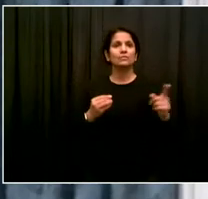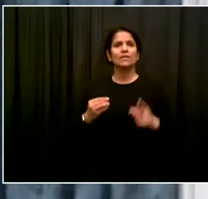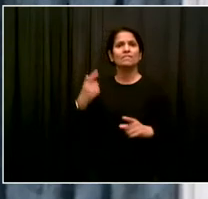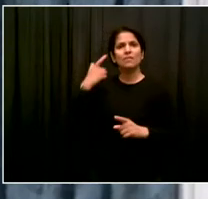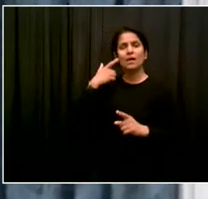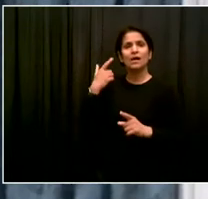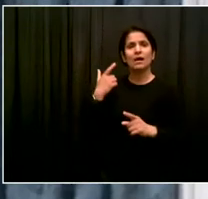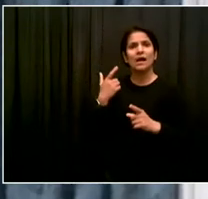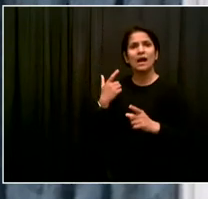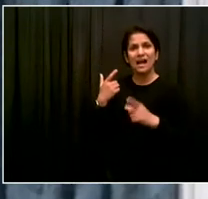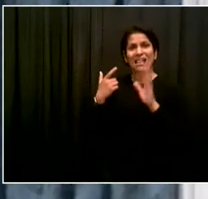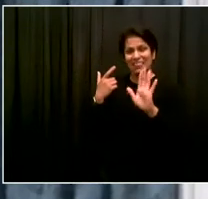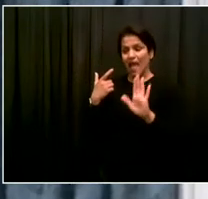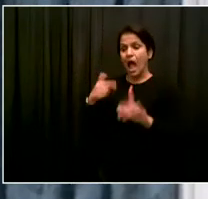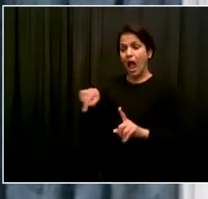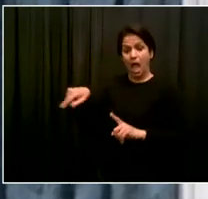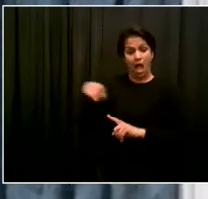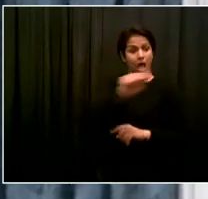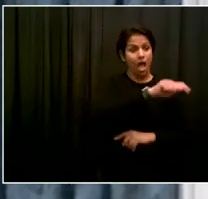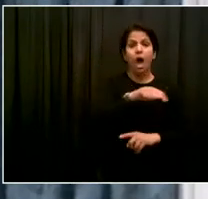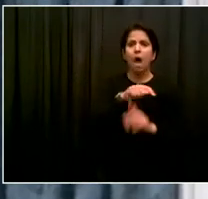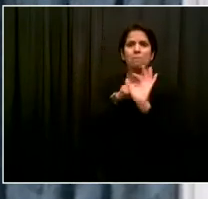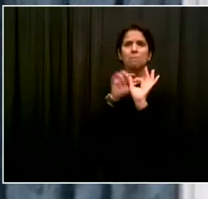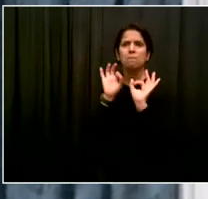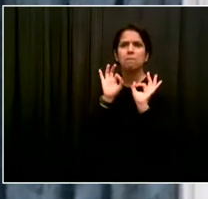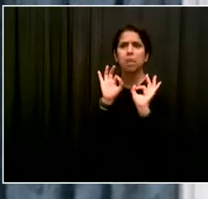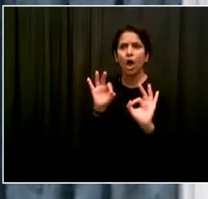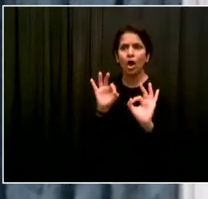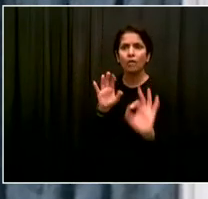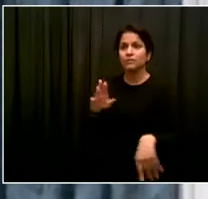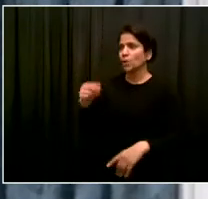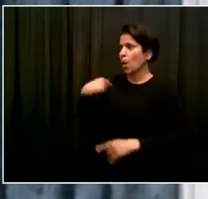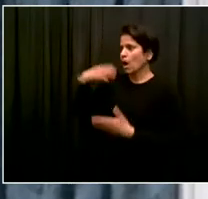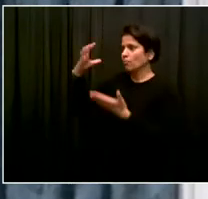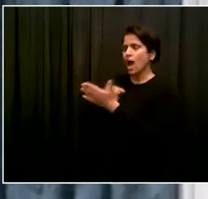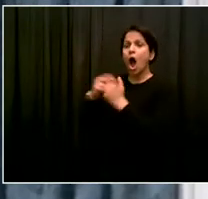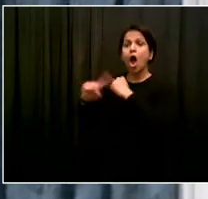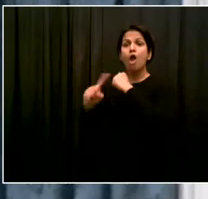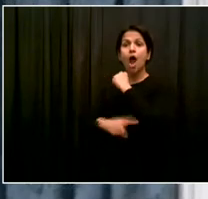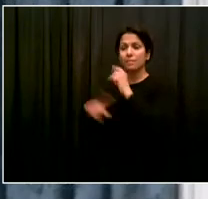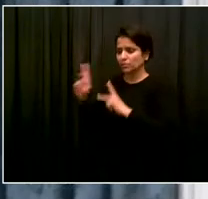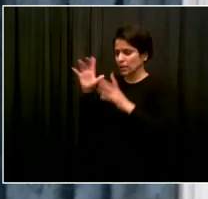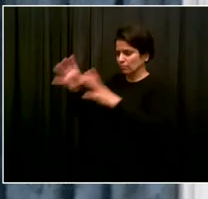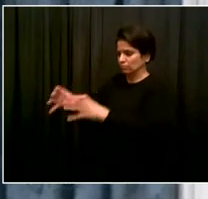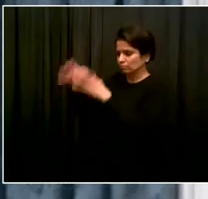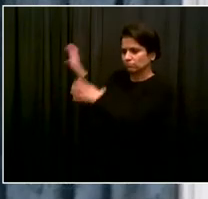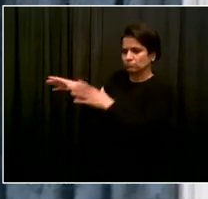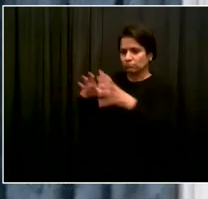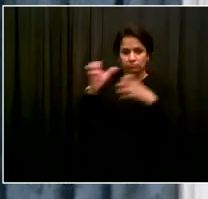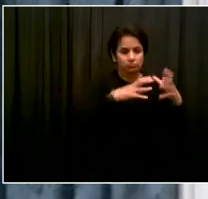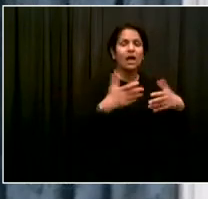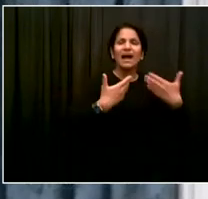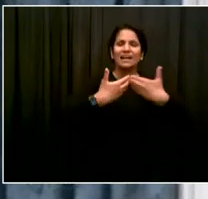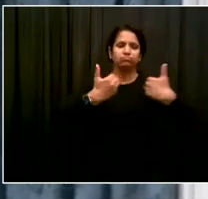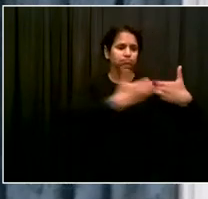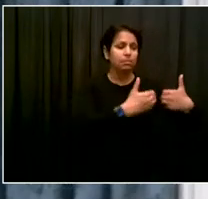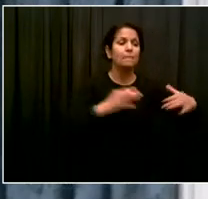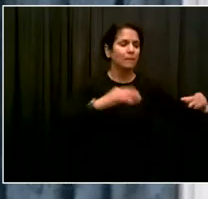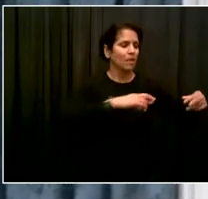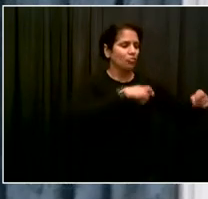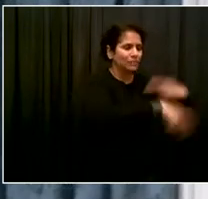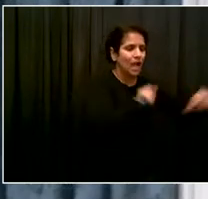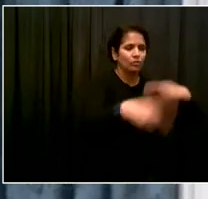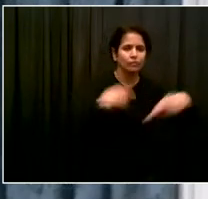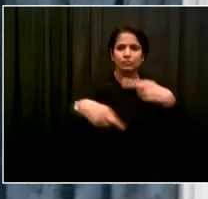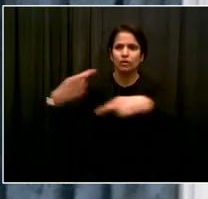you know, over the rest of 2021 and onward into getting back to our goals of zero waste, achieving zero waste, and setting the pathway